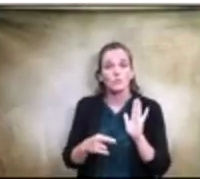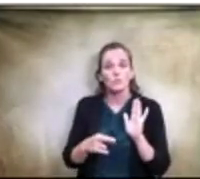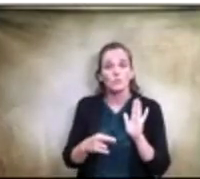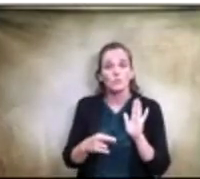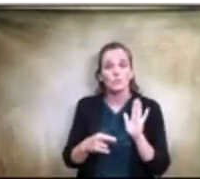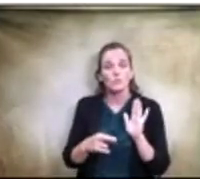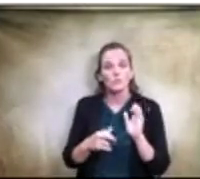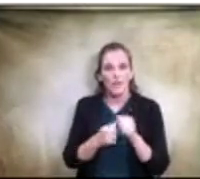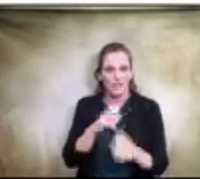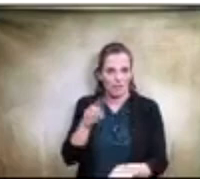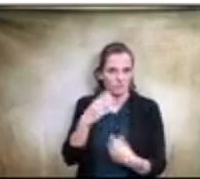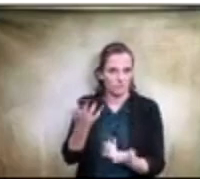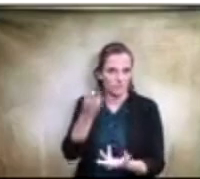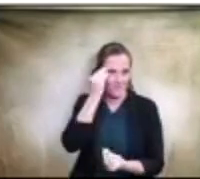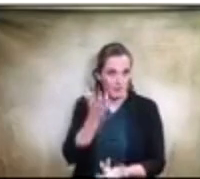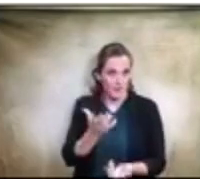on that research. Can everyone see this screen?